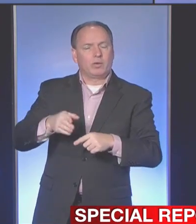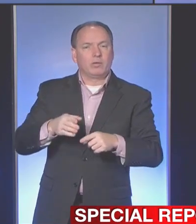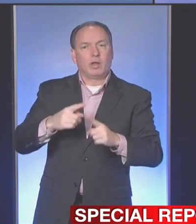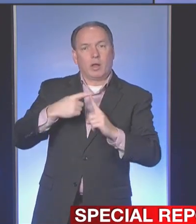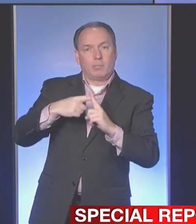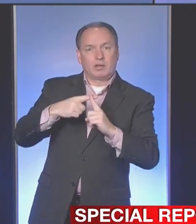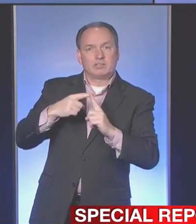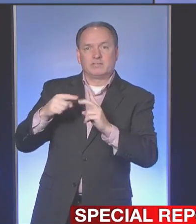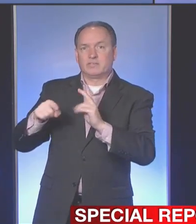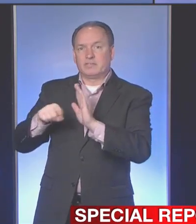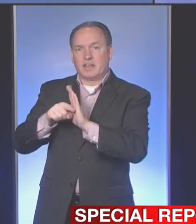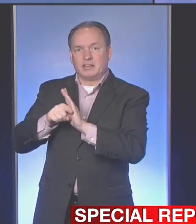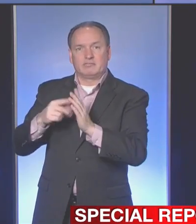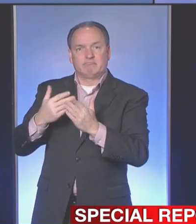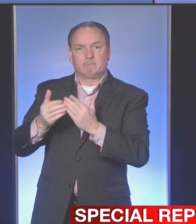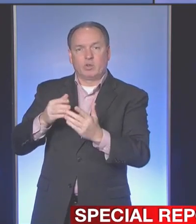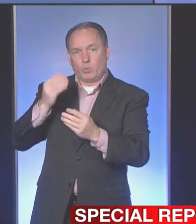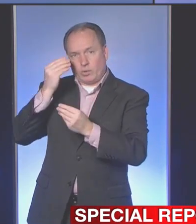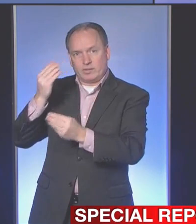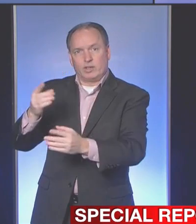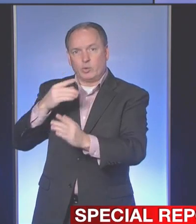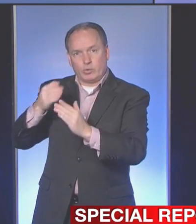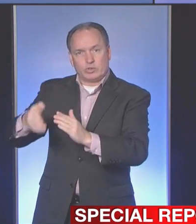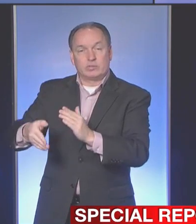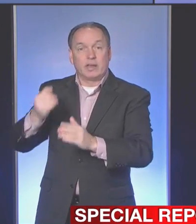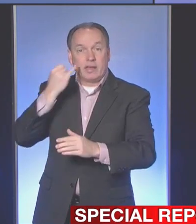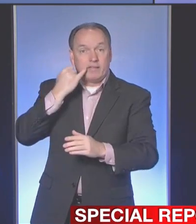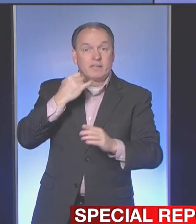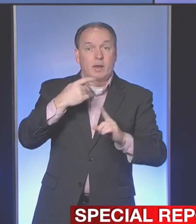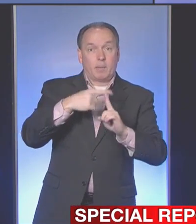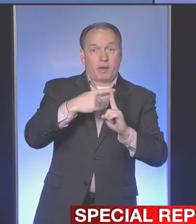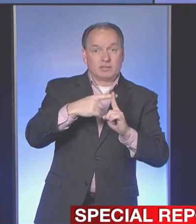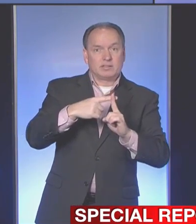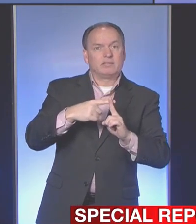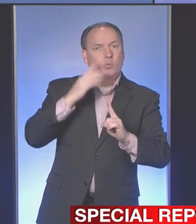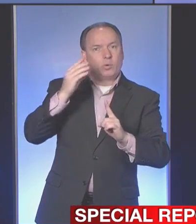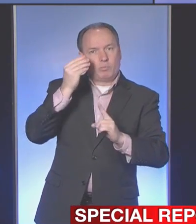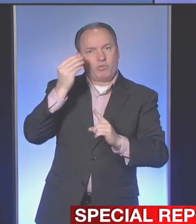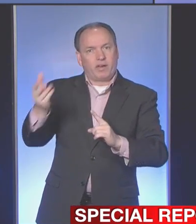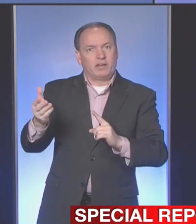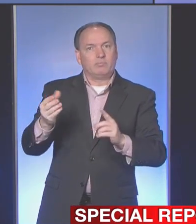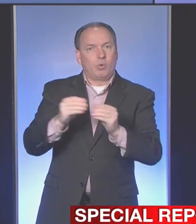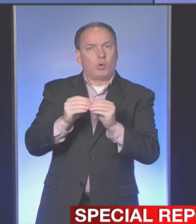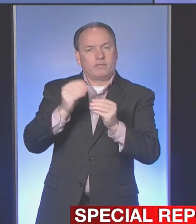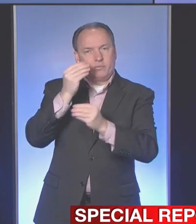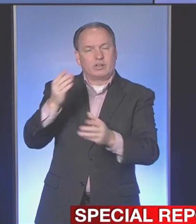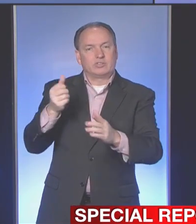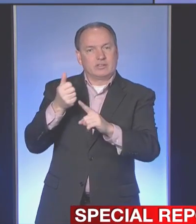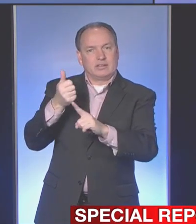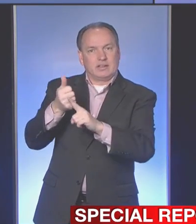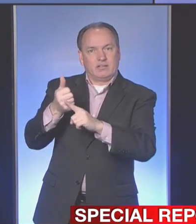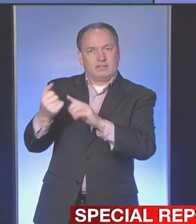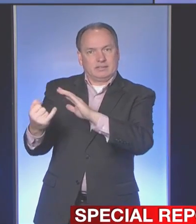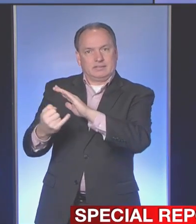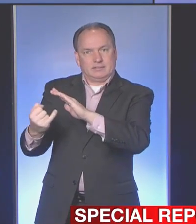negative and let you know those results. If the results are positive we'll give you additional information on self-quarantine and follow-up.